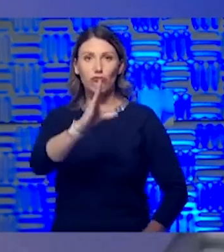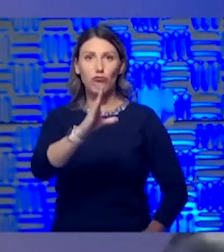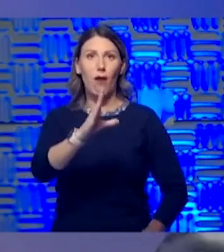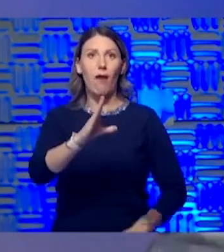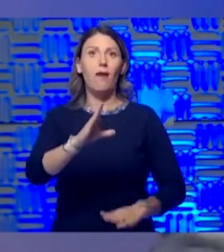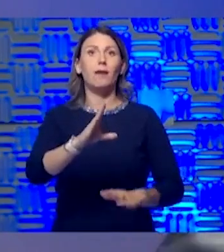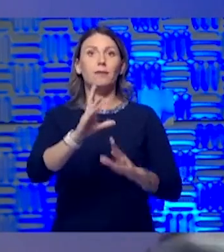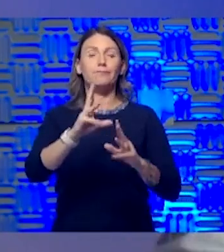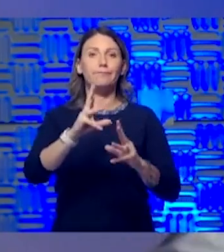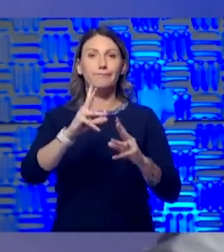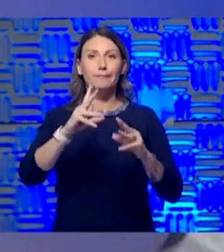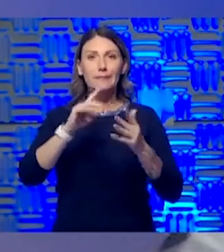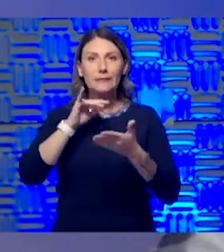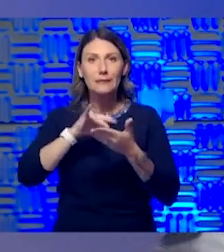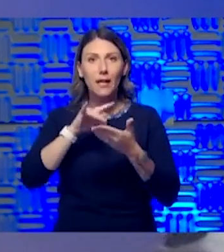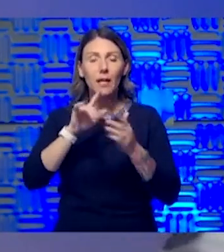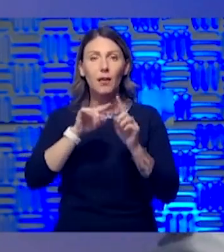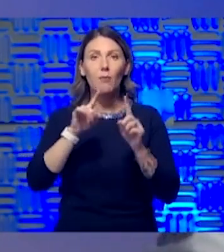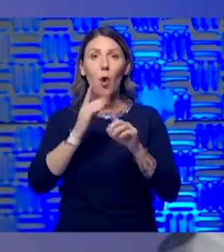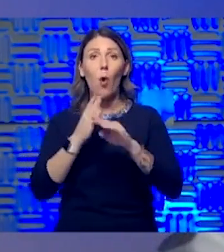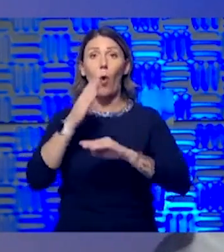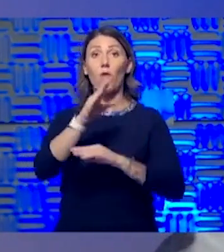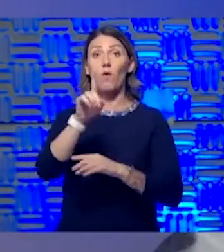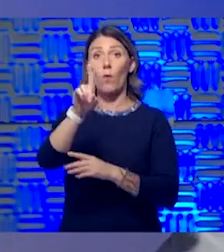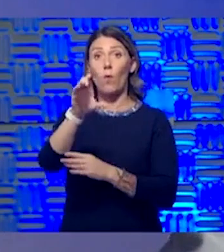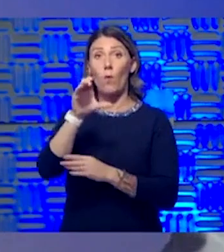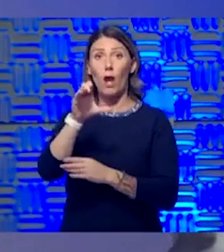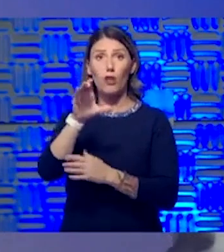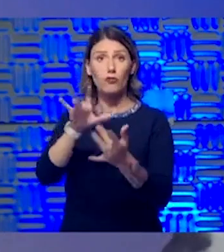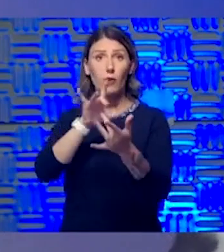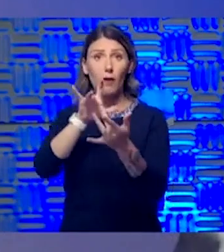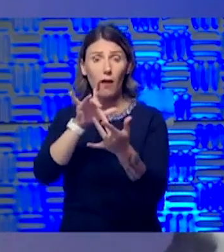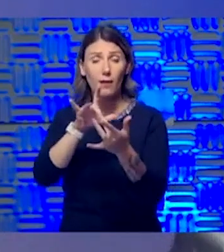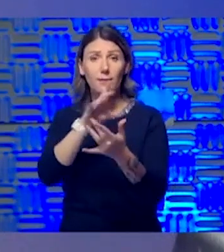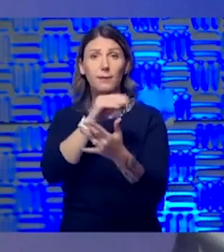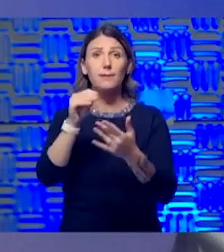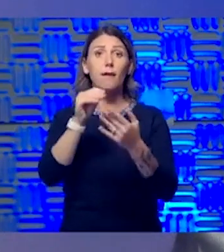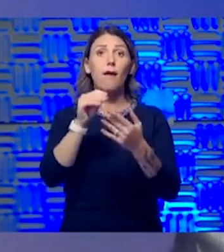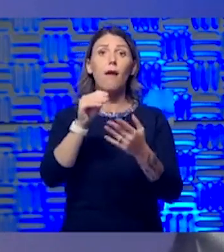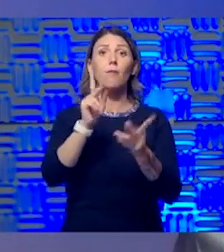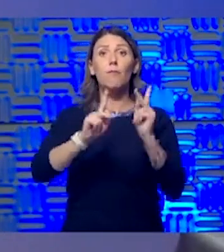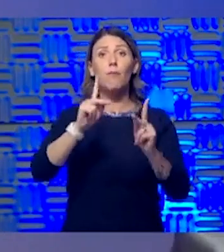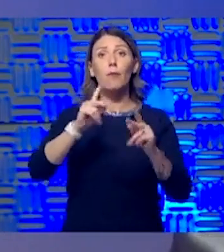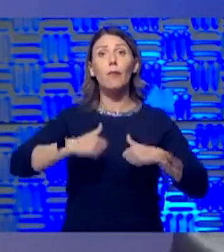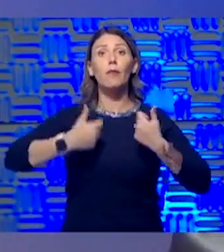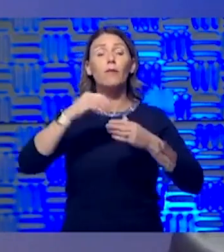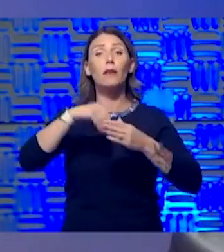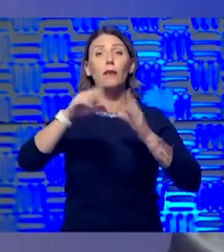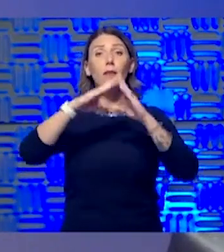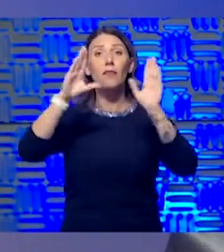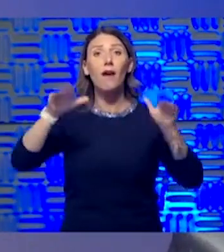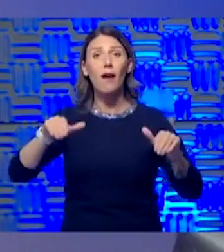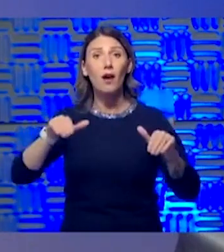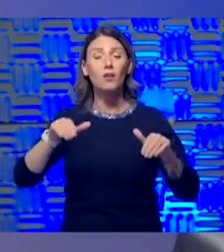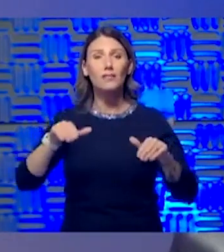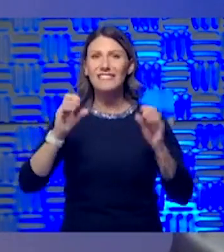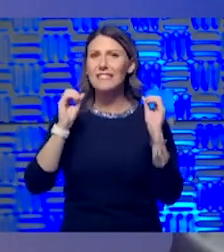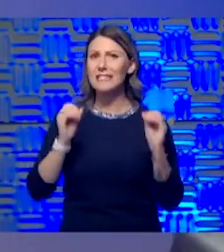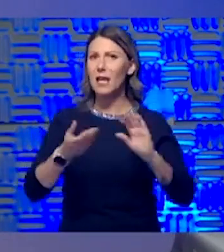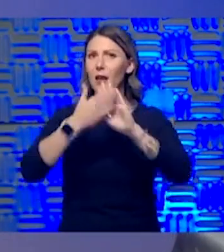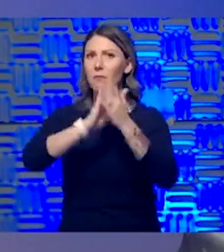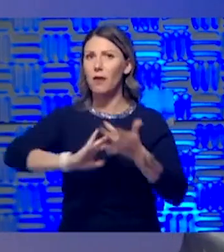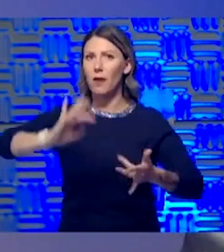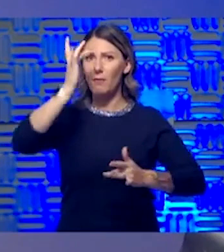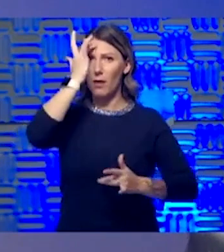from over 100 contacts and household contacts with those patients that were sick, none of them got ill. So that's indirect